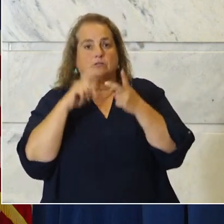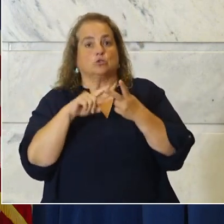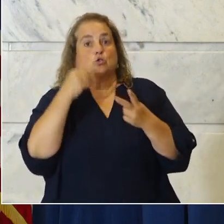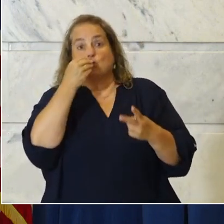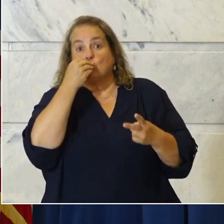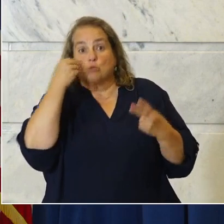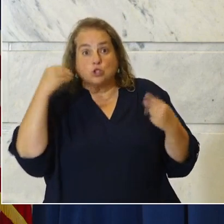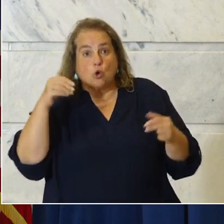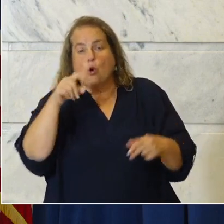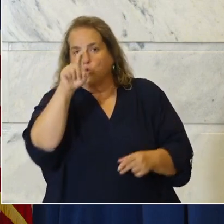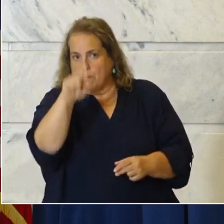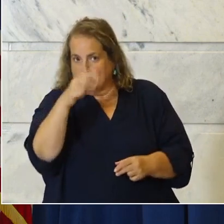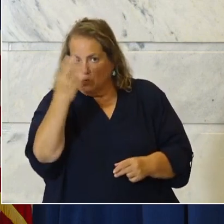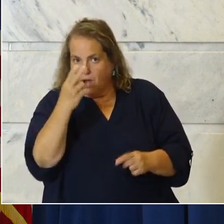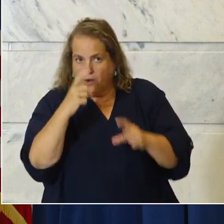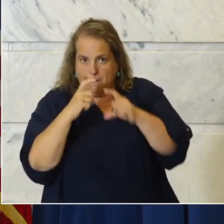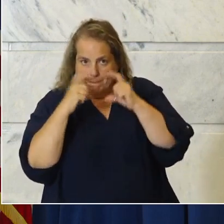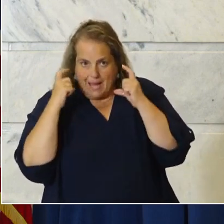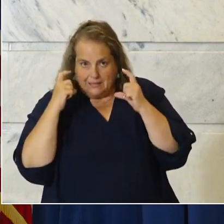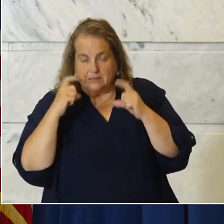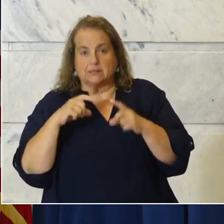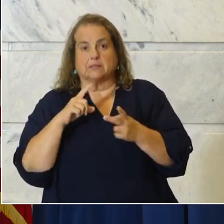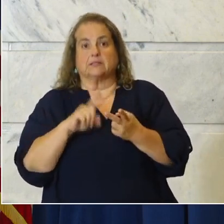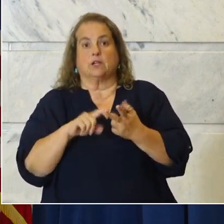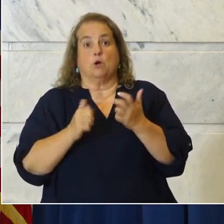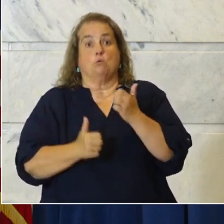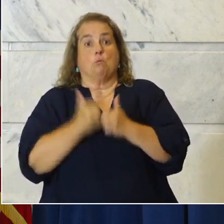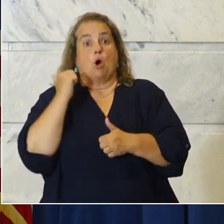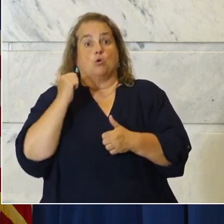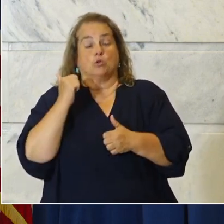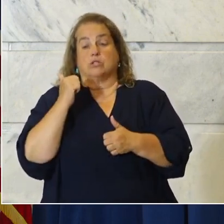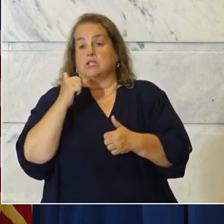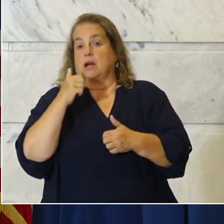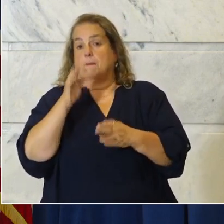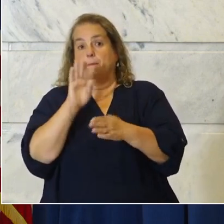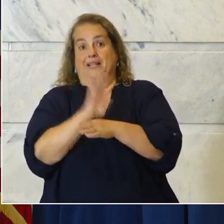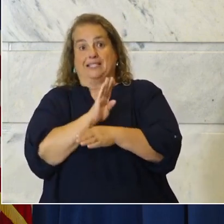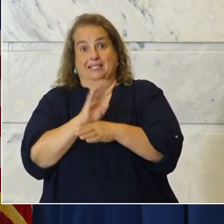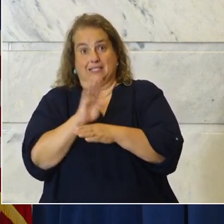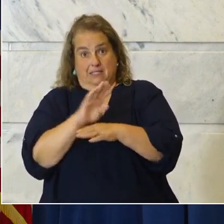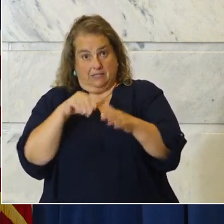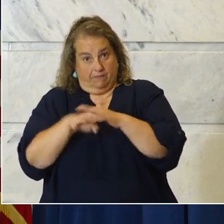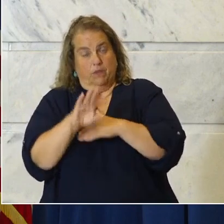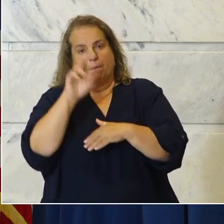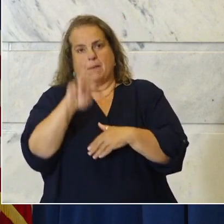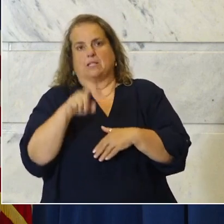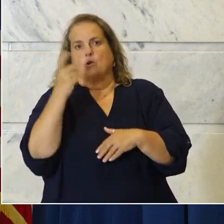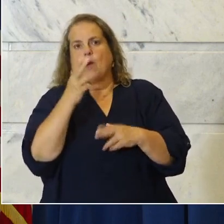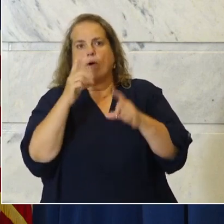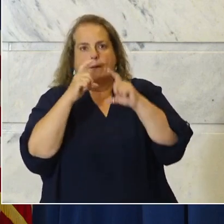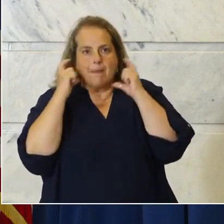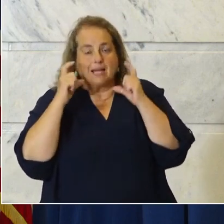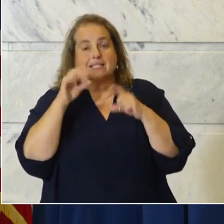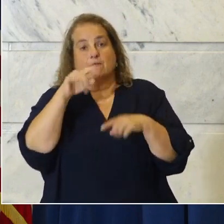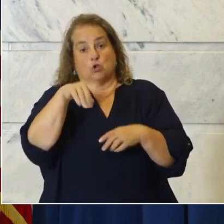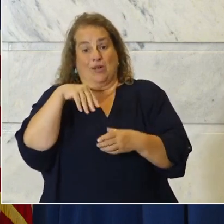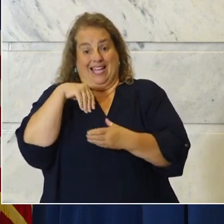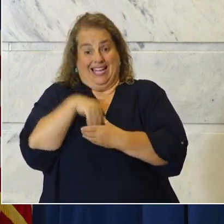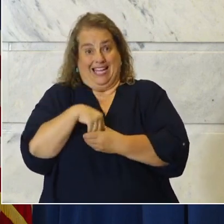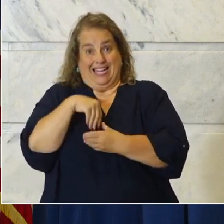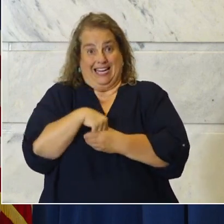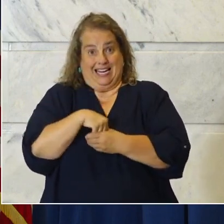stores must wear a mask in most forward facing businesses must wear a mask if you are indoors